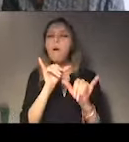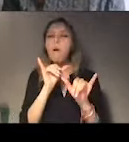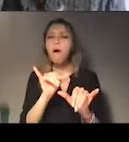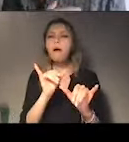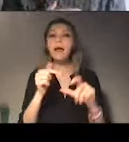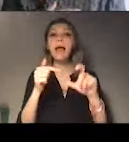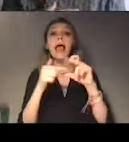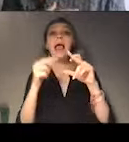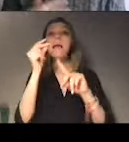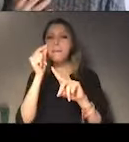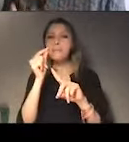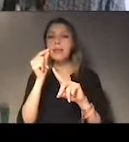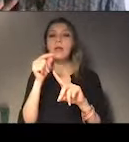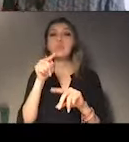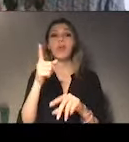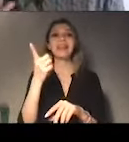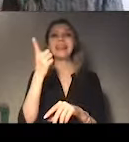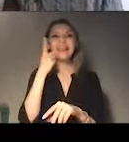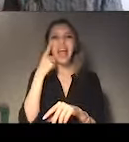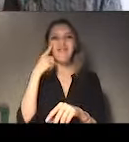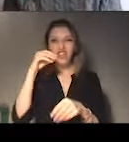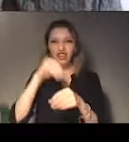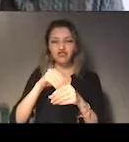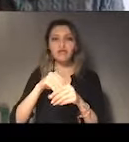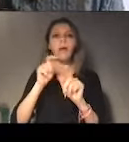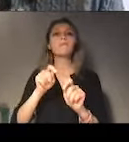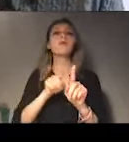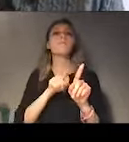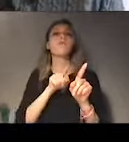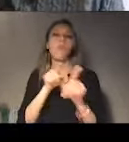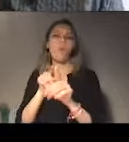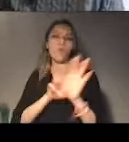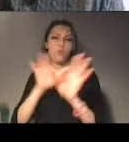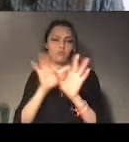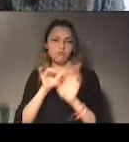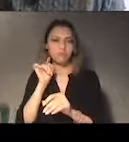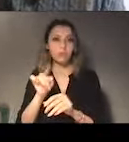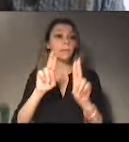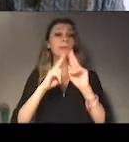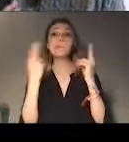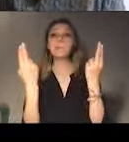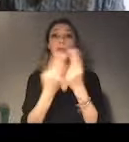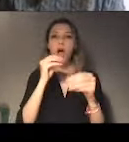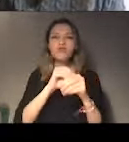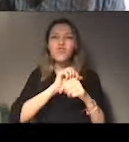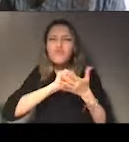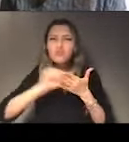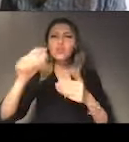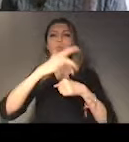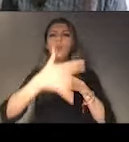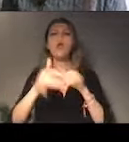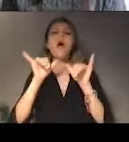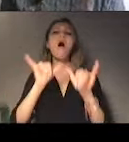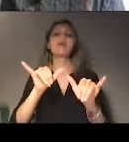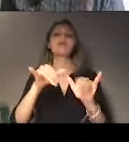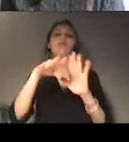around the world undergo the same procedures with the objective of assessing the human